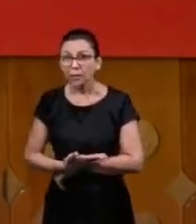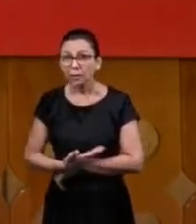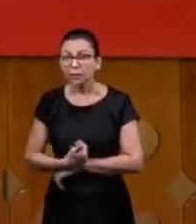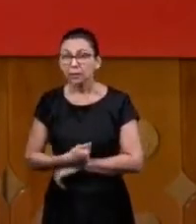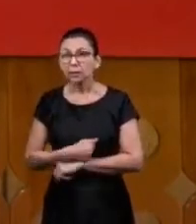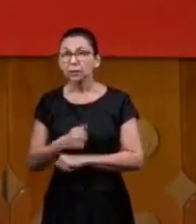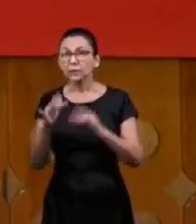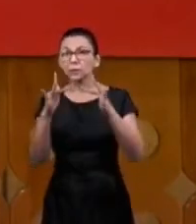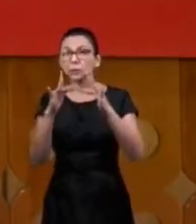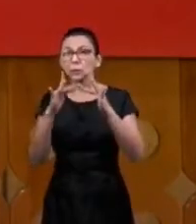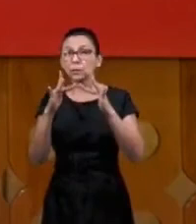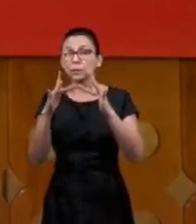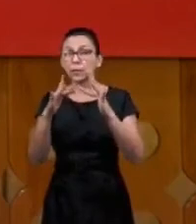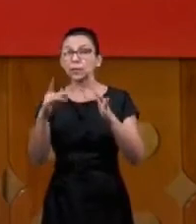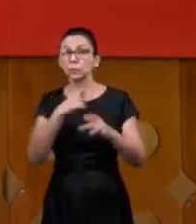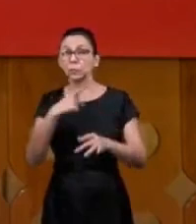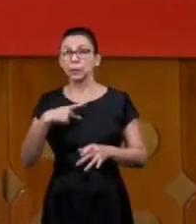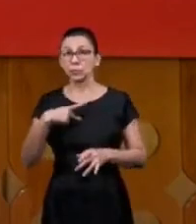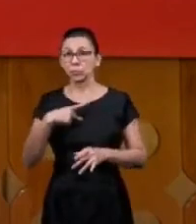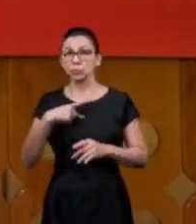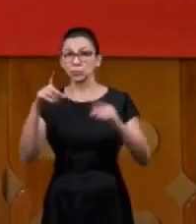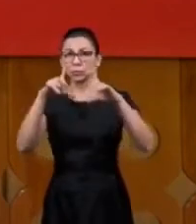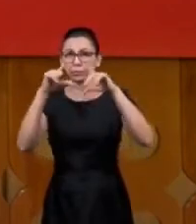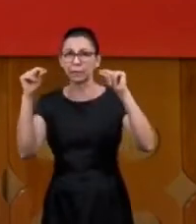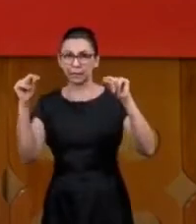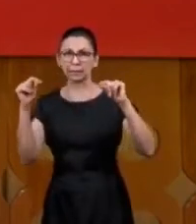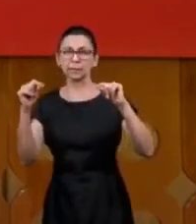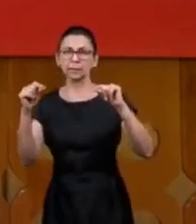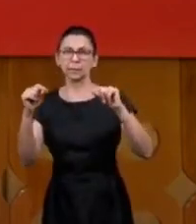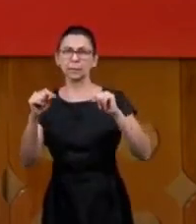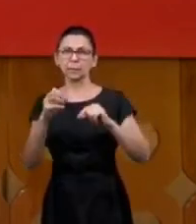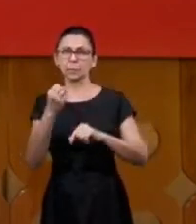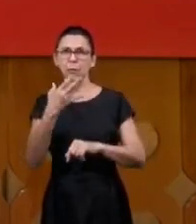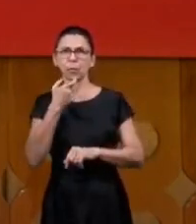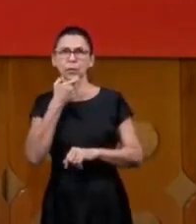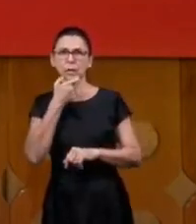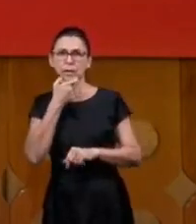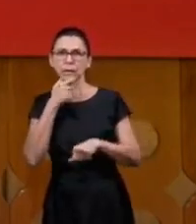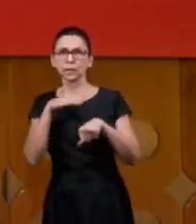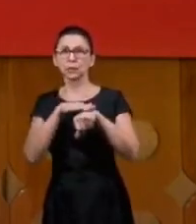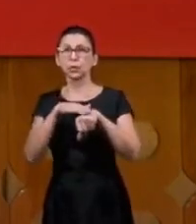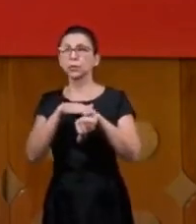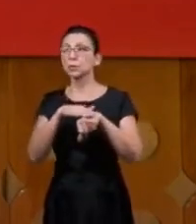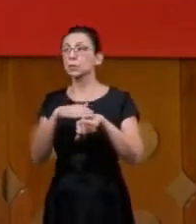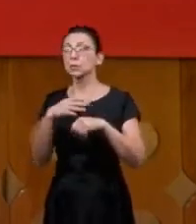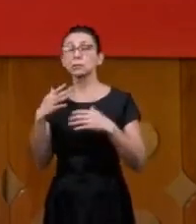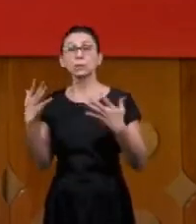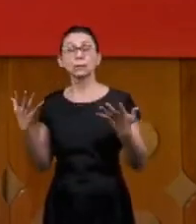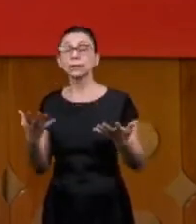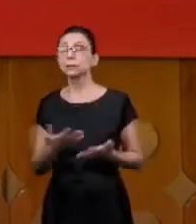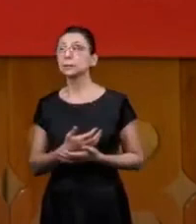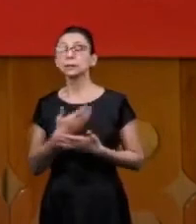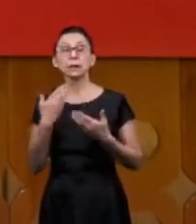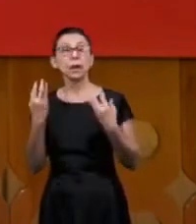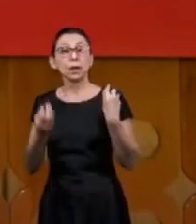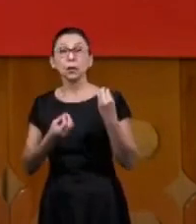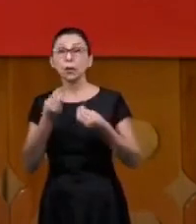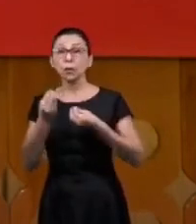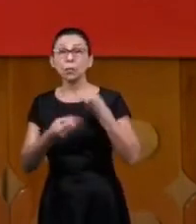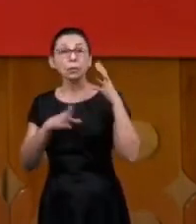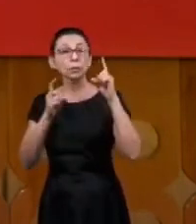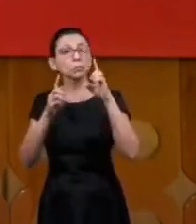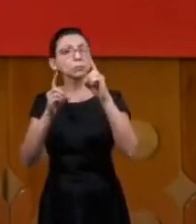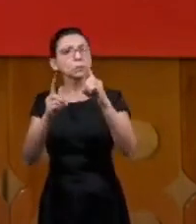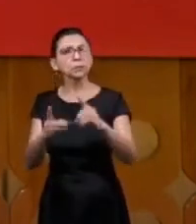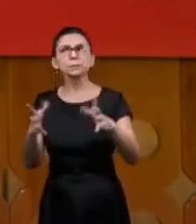that that from Brasilia who speaks English and he talked to him he was amazed with the doctrine what is this what